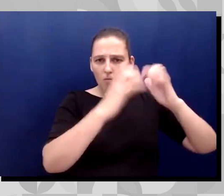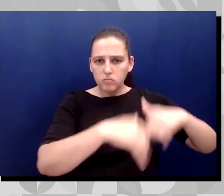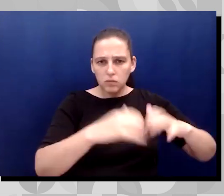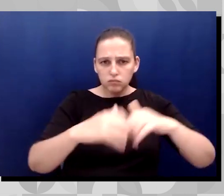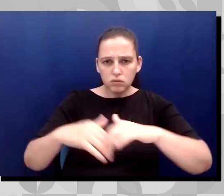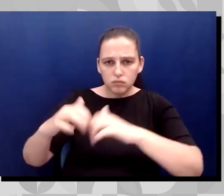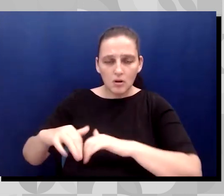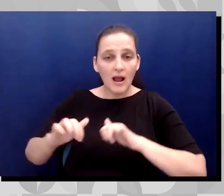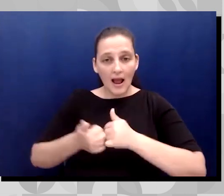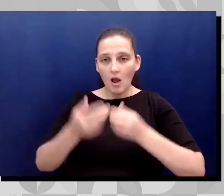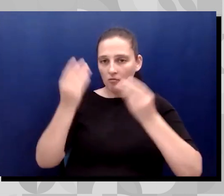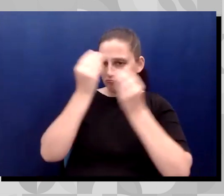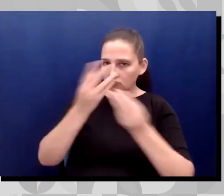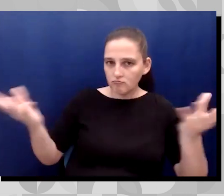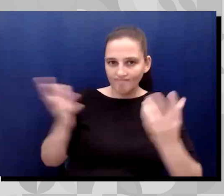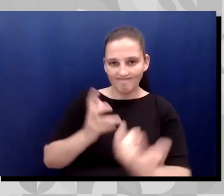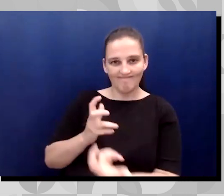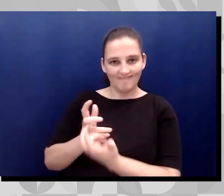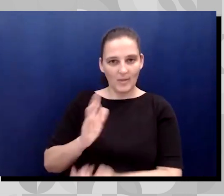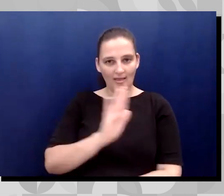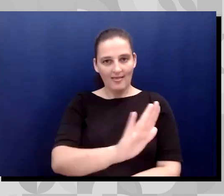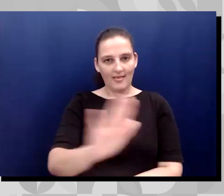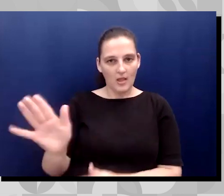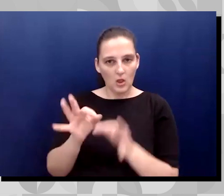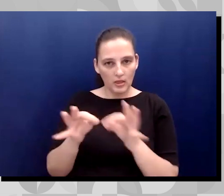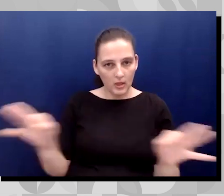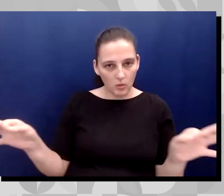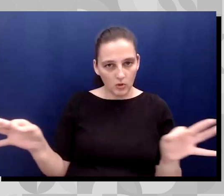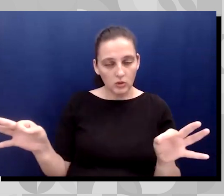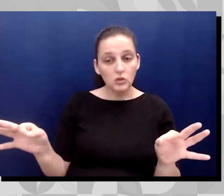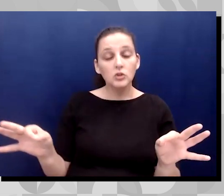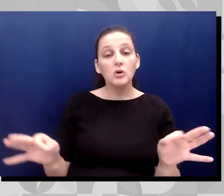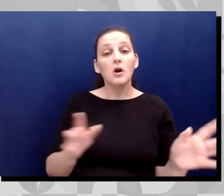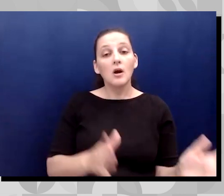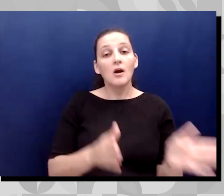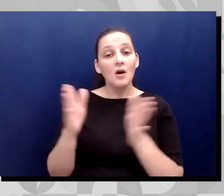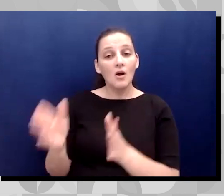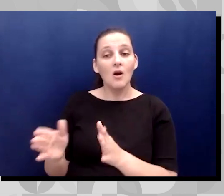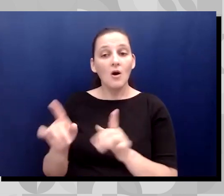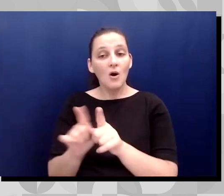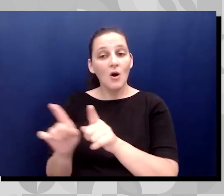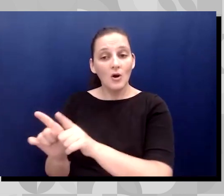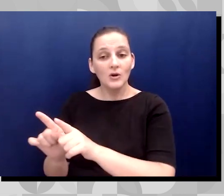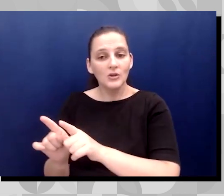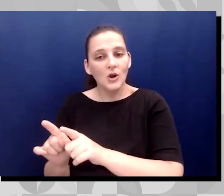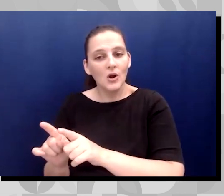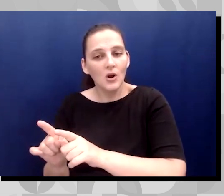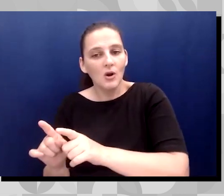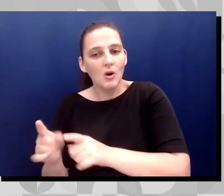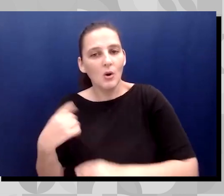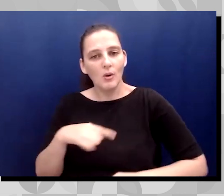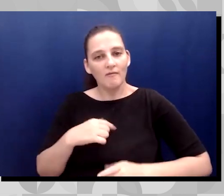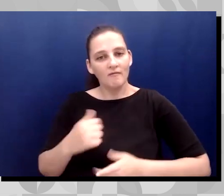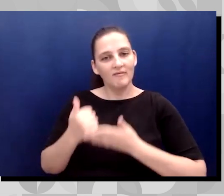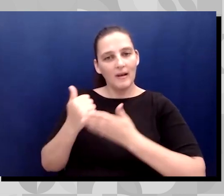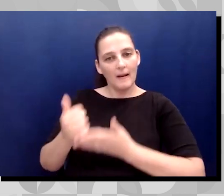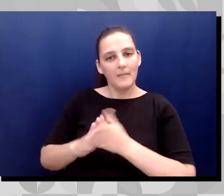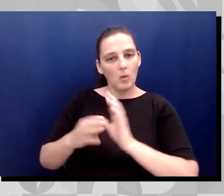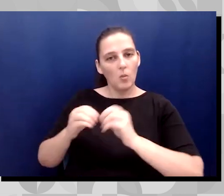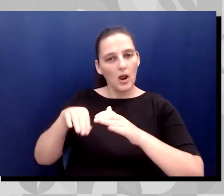a language that they understand, but at the same time, we are making it more accessible for them to understand